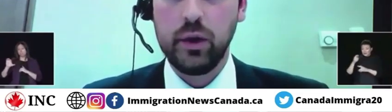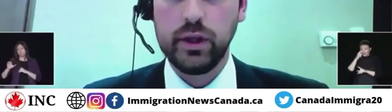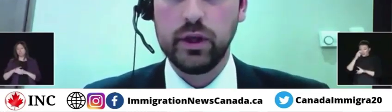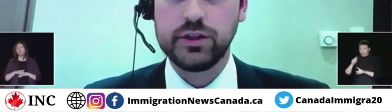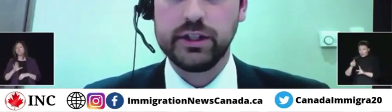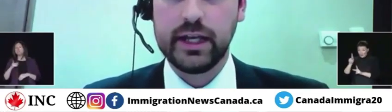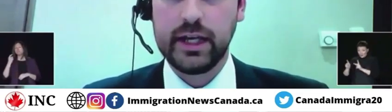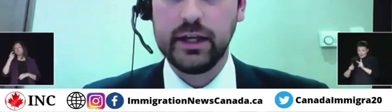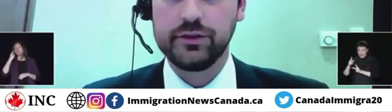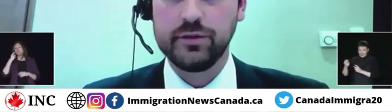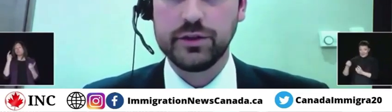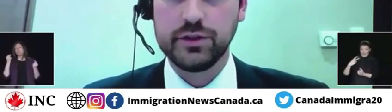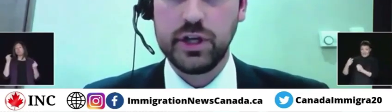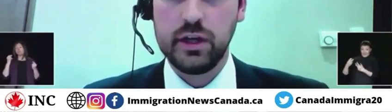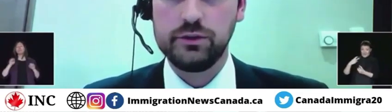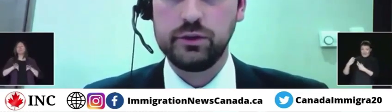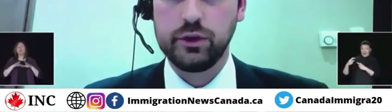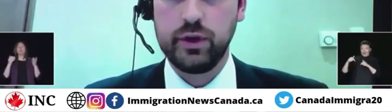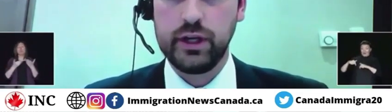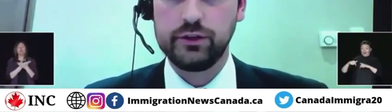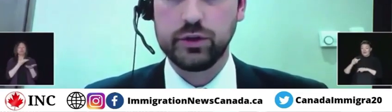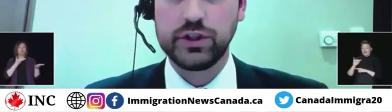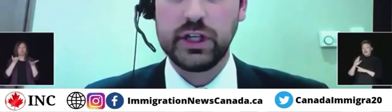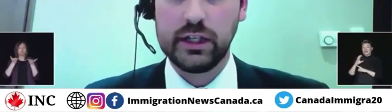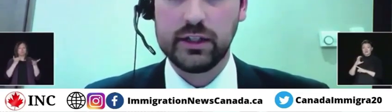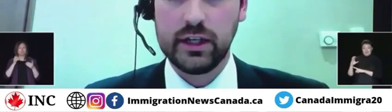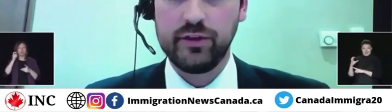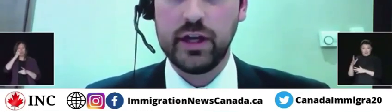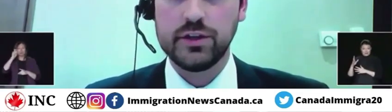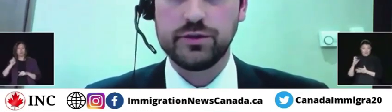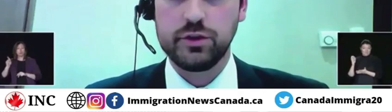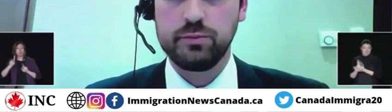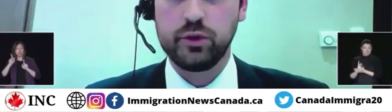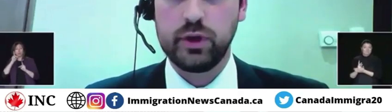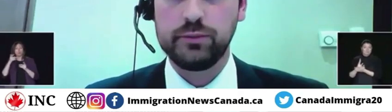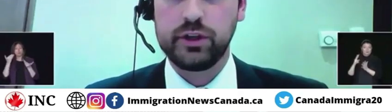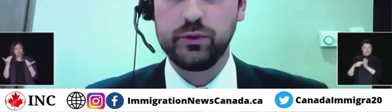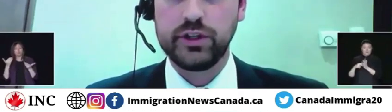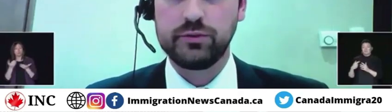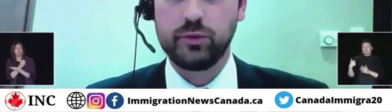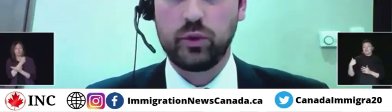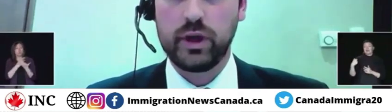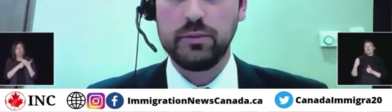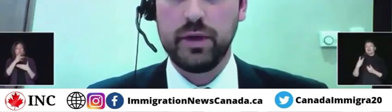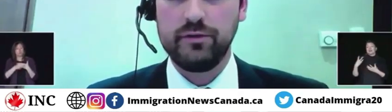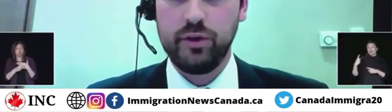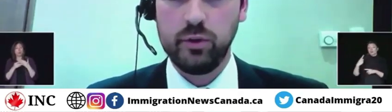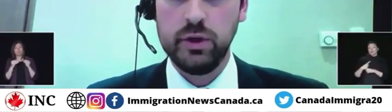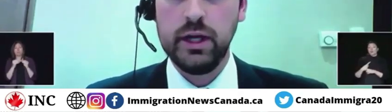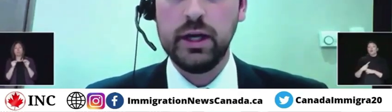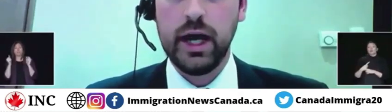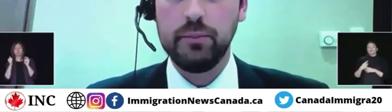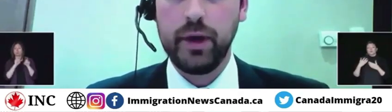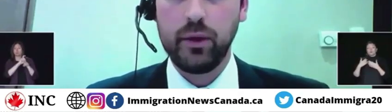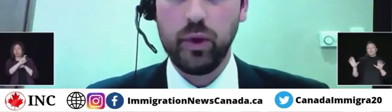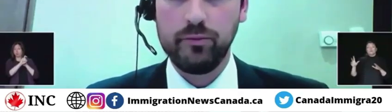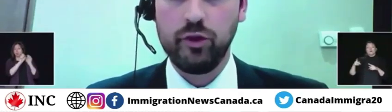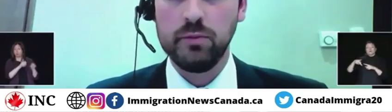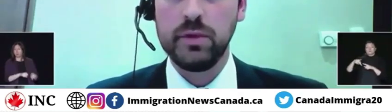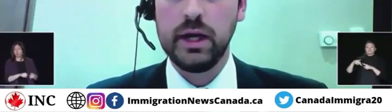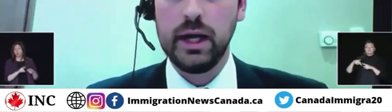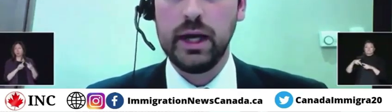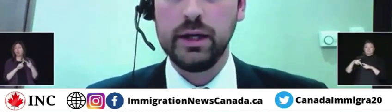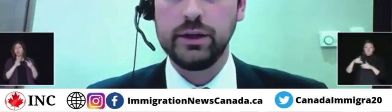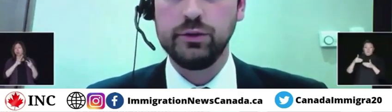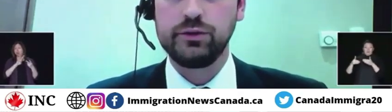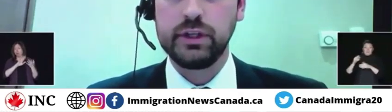the other day, we launched a dedicated services channel so Ukrainians who are seeking to take advantage of certain programs can reach us more quickly by phone, by